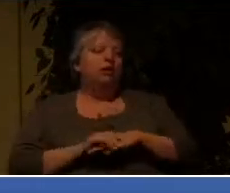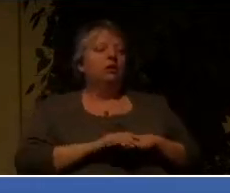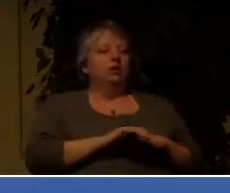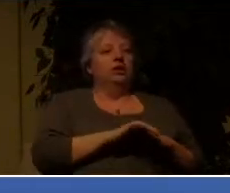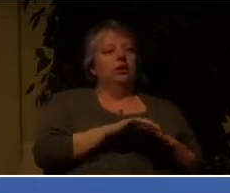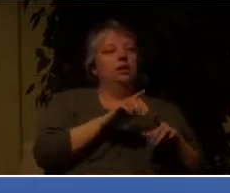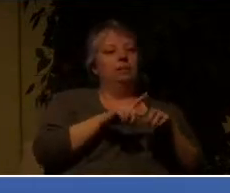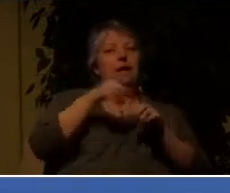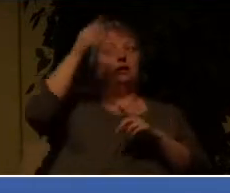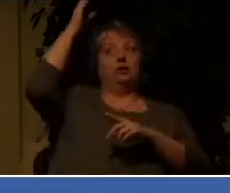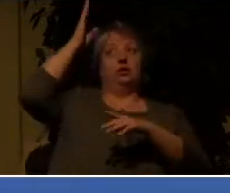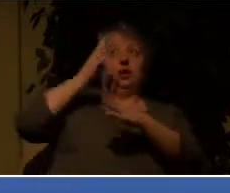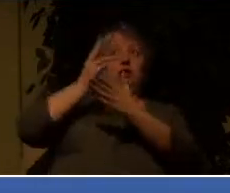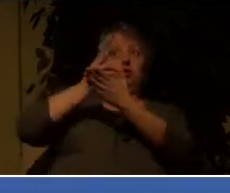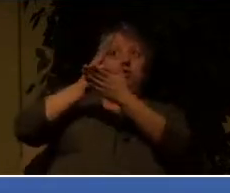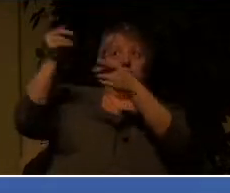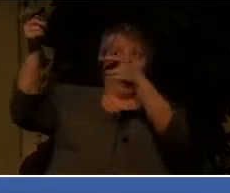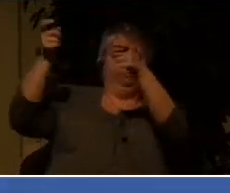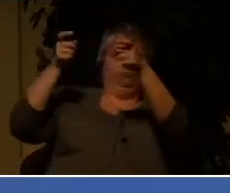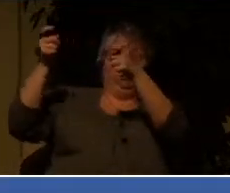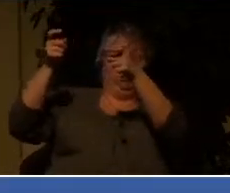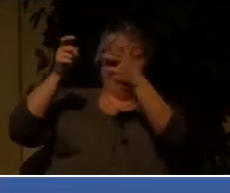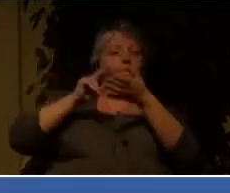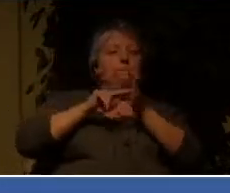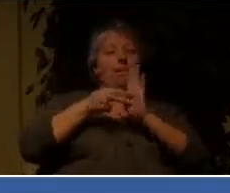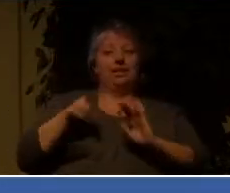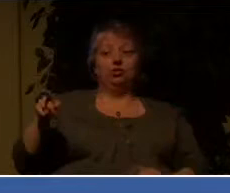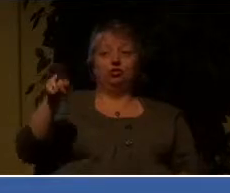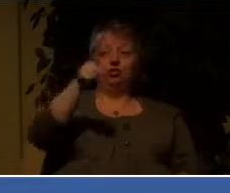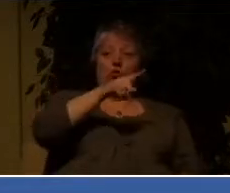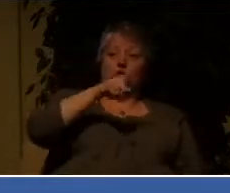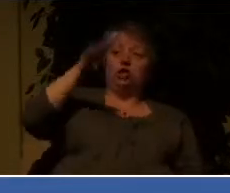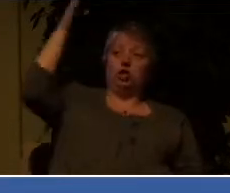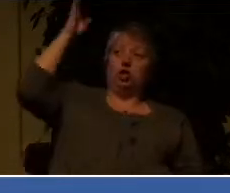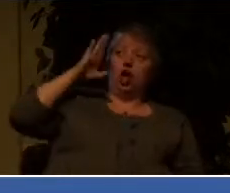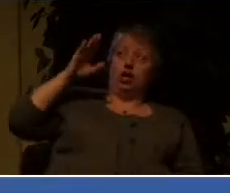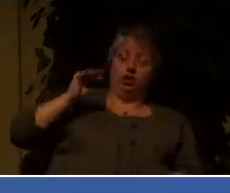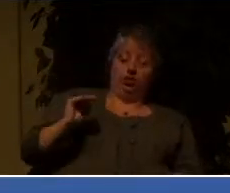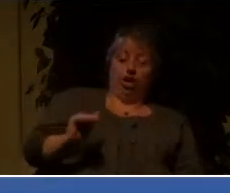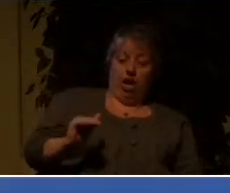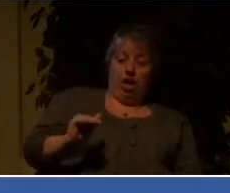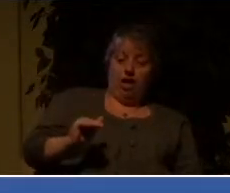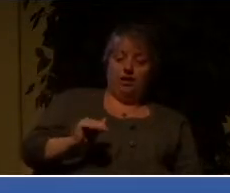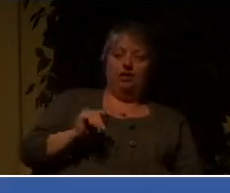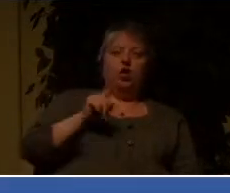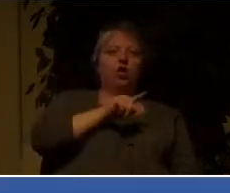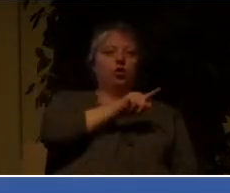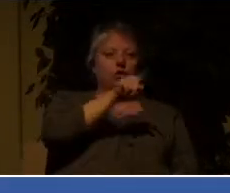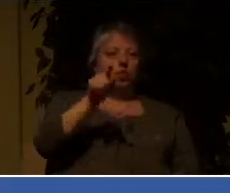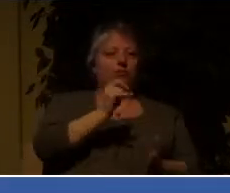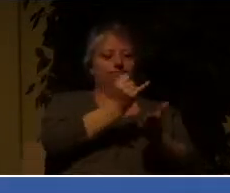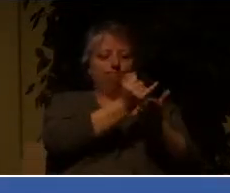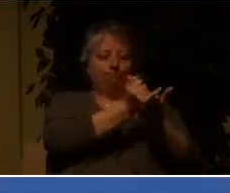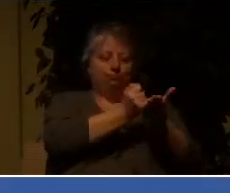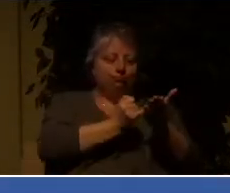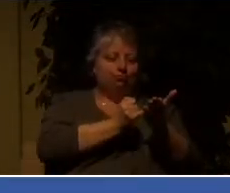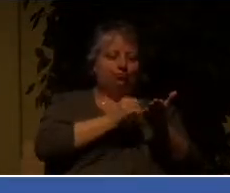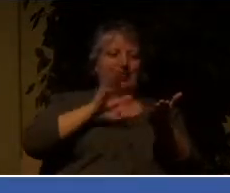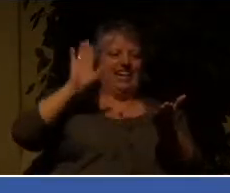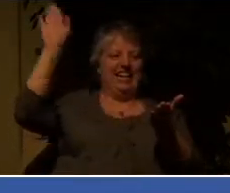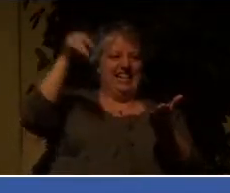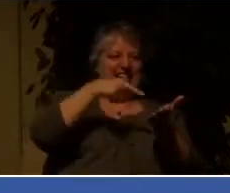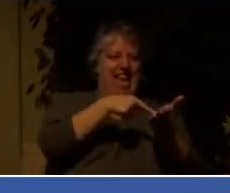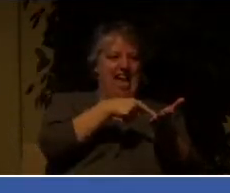people means that if you're a child of God, you are engraved in the palm of his hand. You're as precious to him as the apple of his eye and